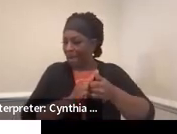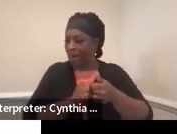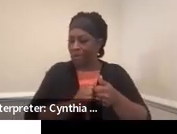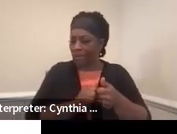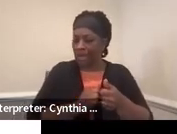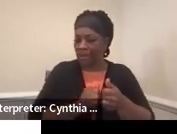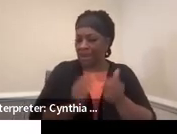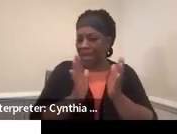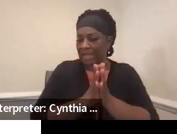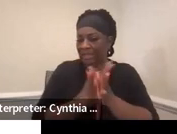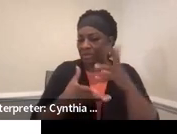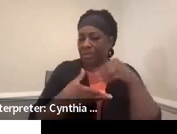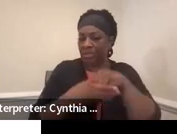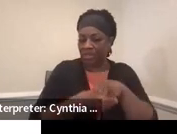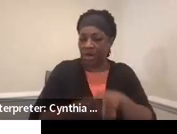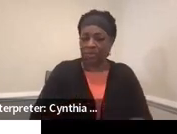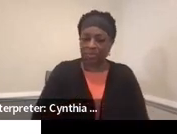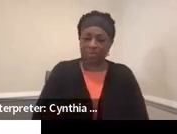Perfect. Thank you.